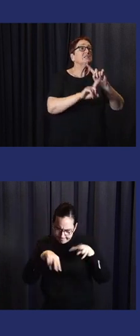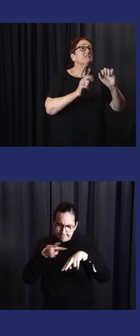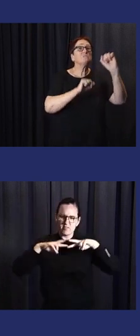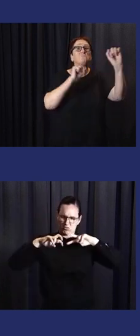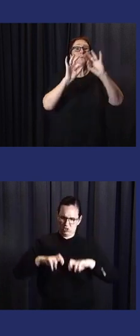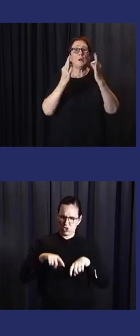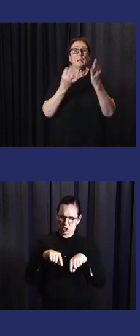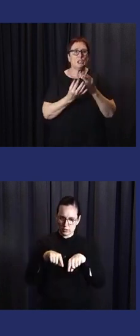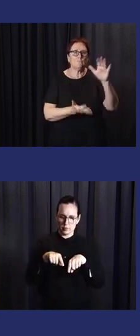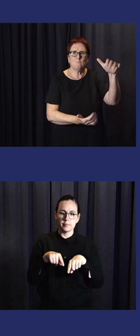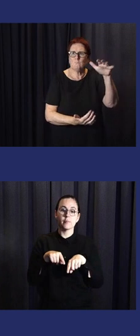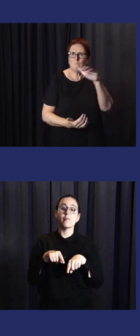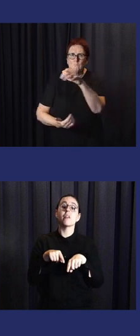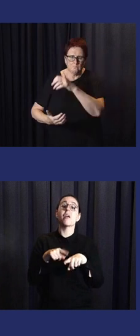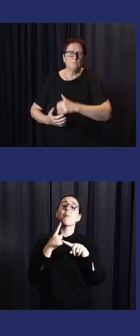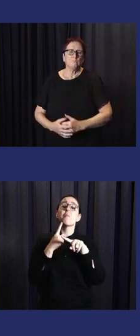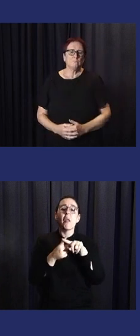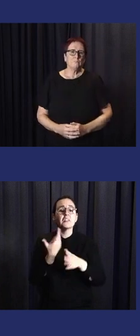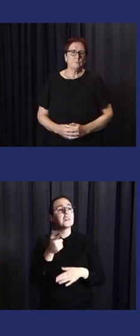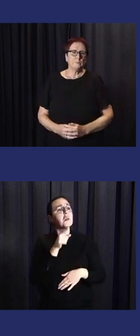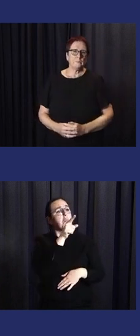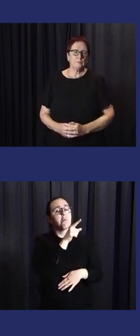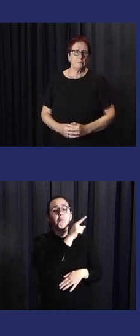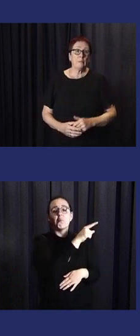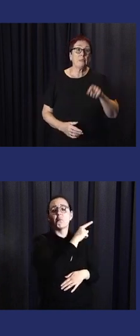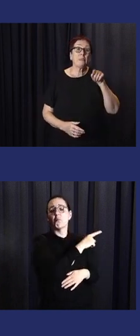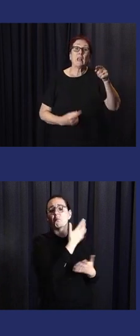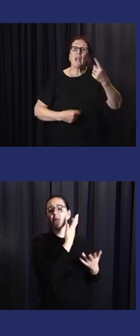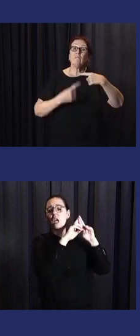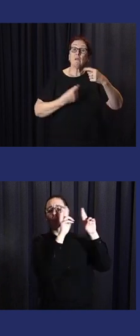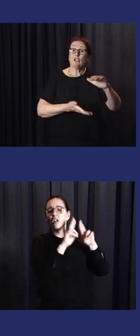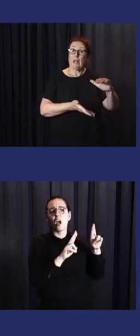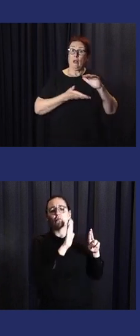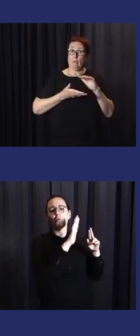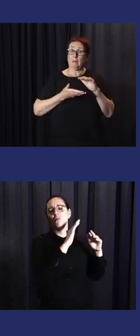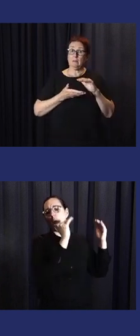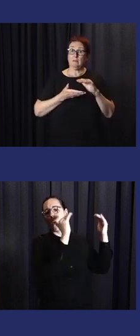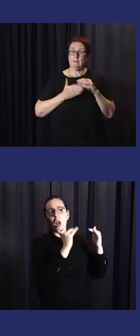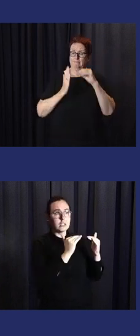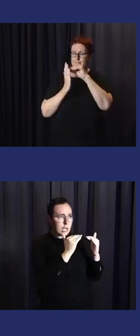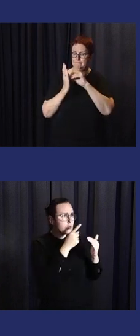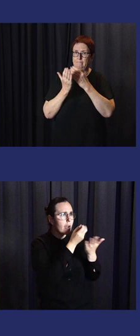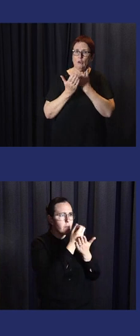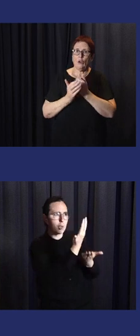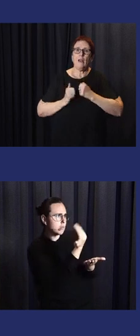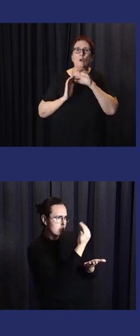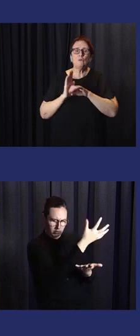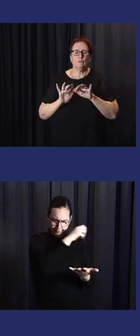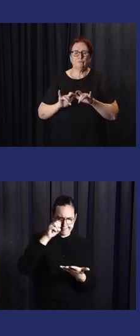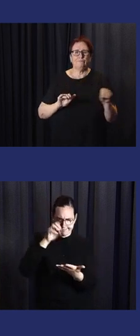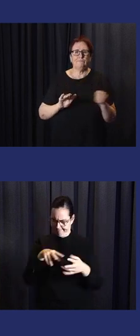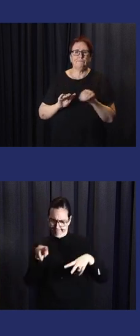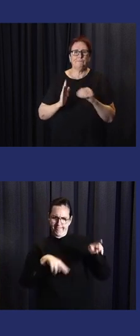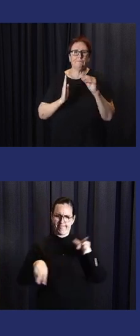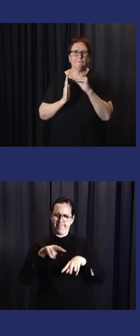early warning information from other international organizations, which we can.